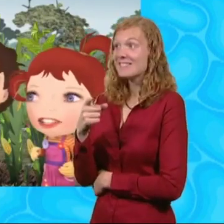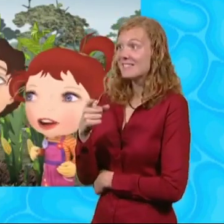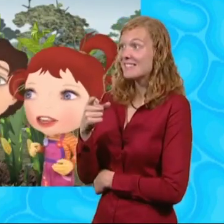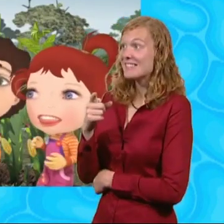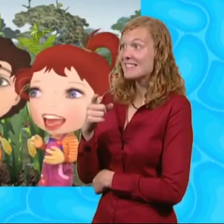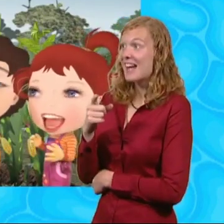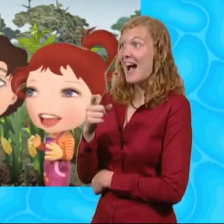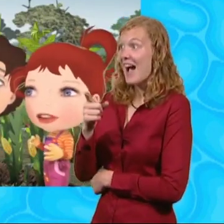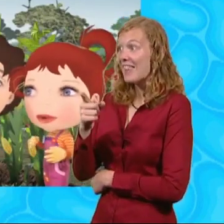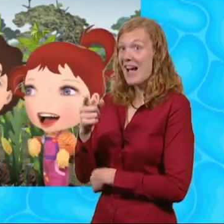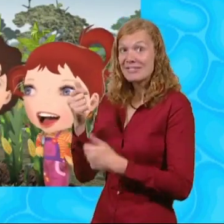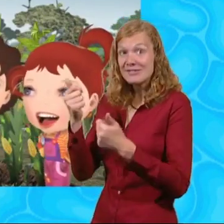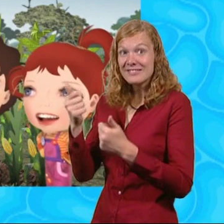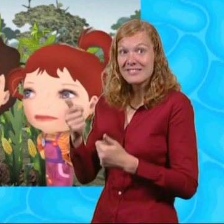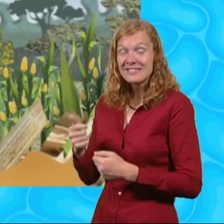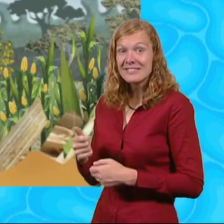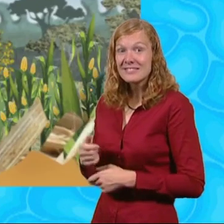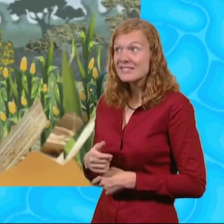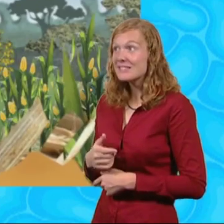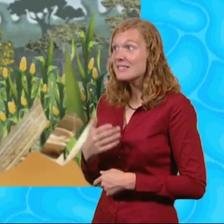So there you are.